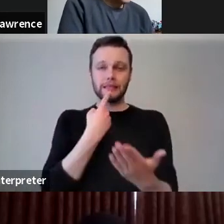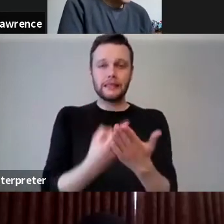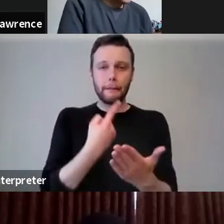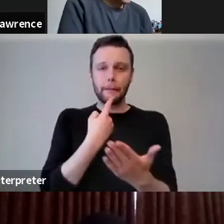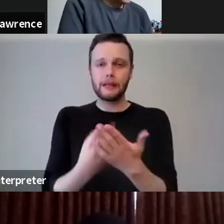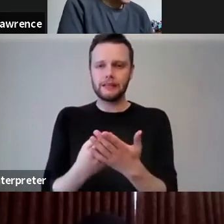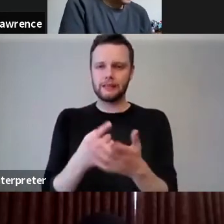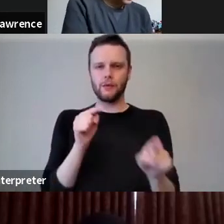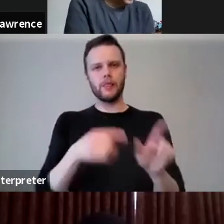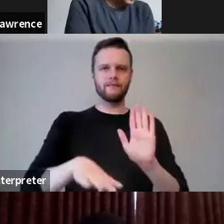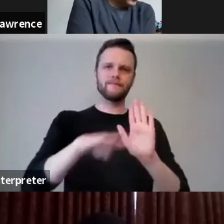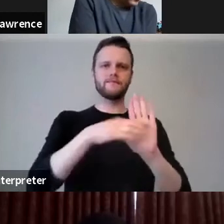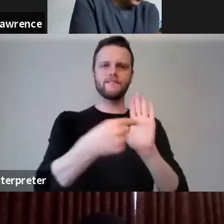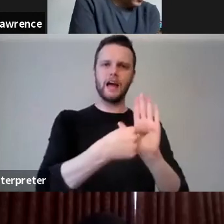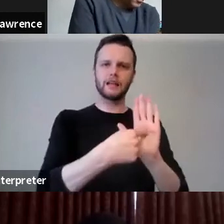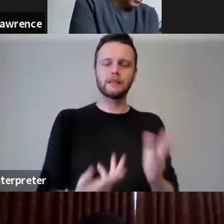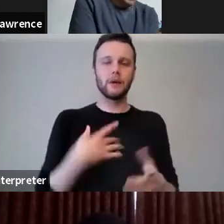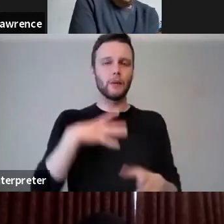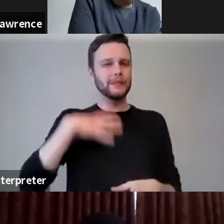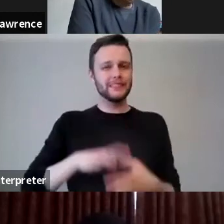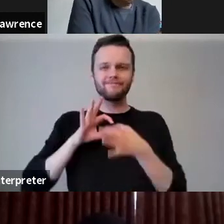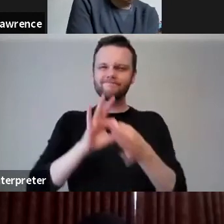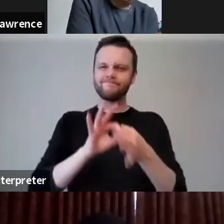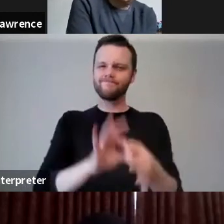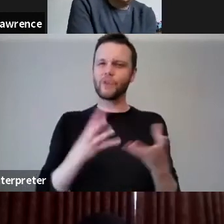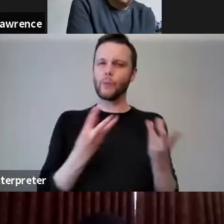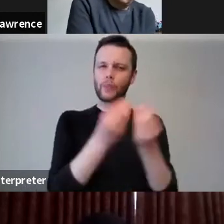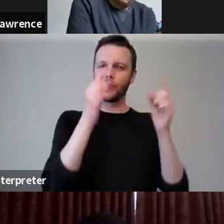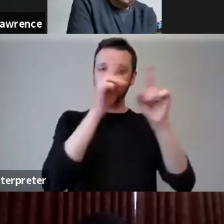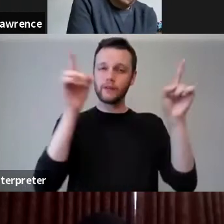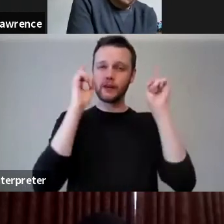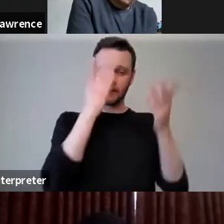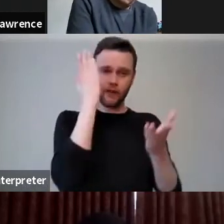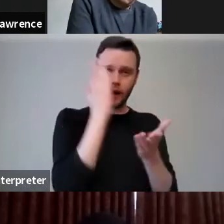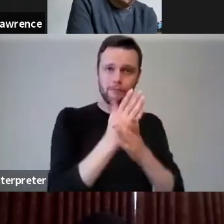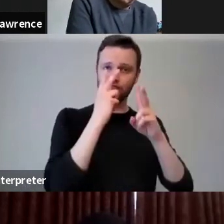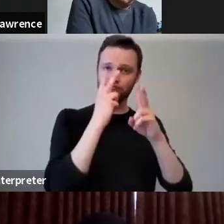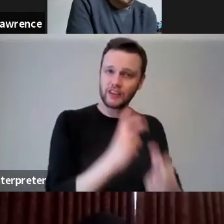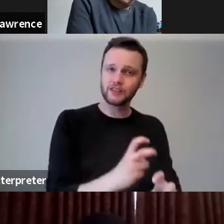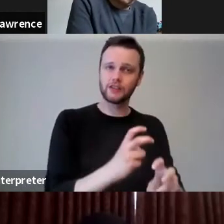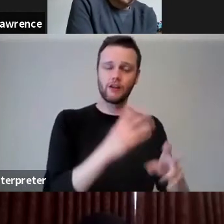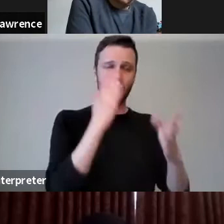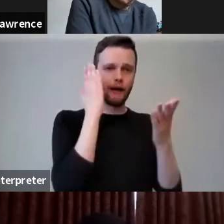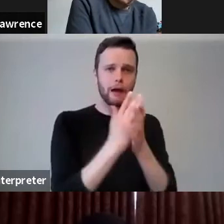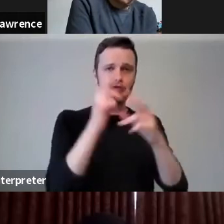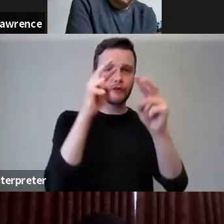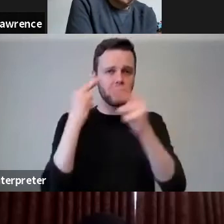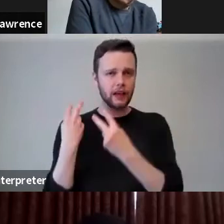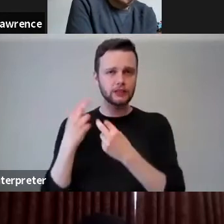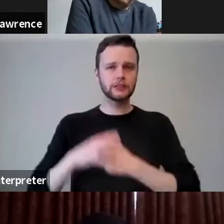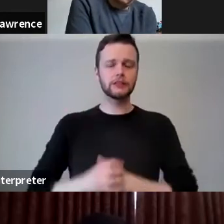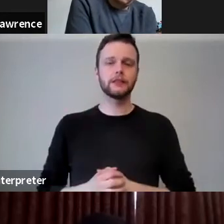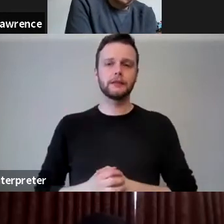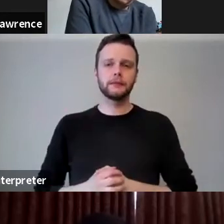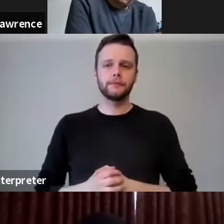facts, we need that engagement with universities for genuine research, for genuine reflection. And